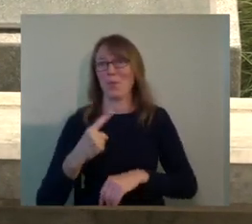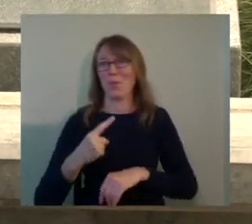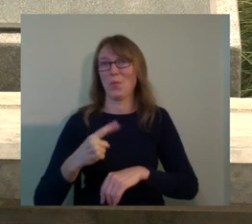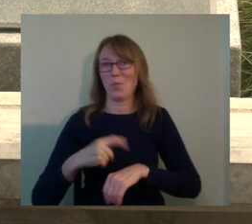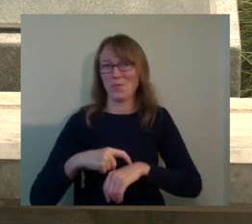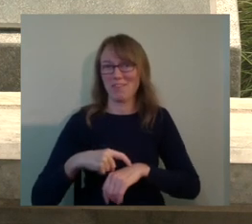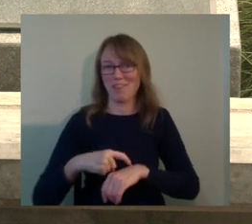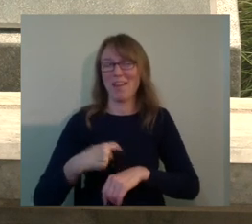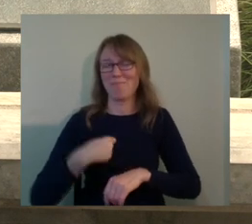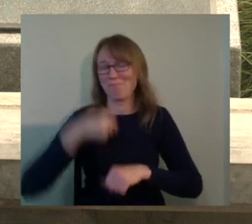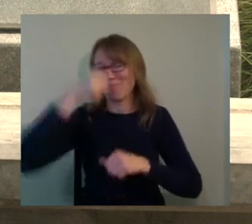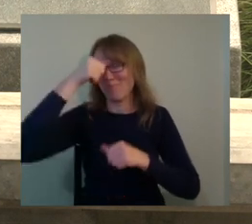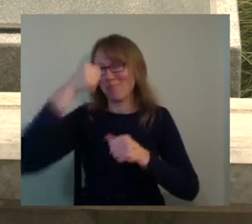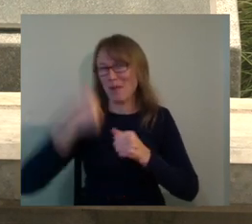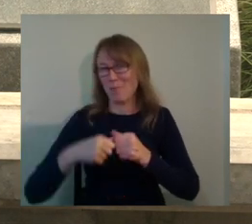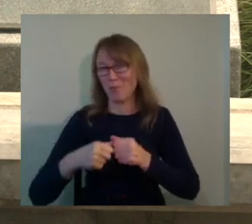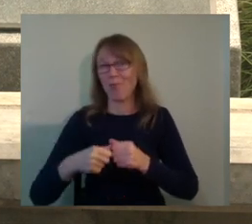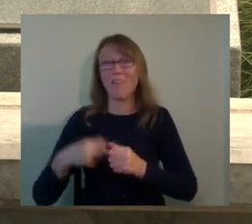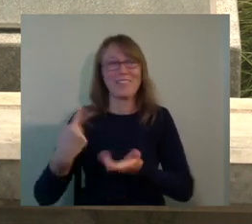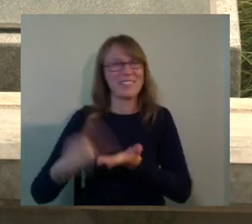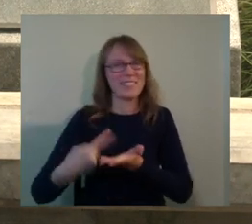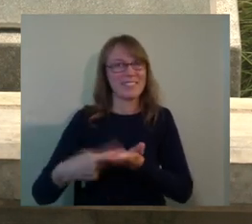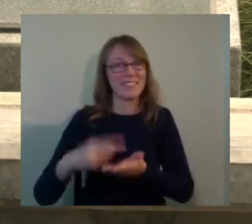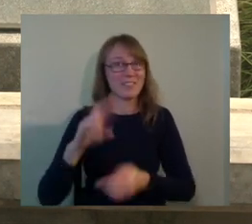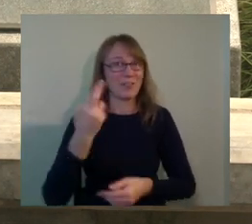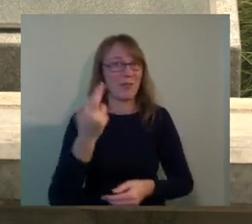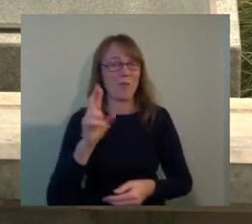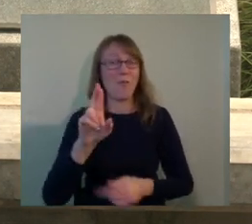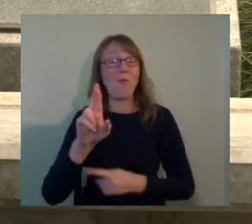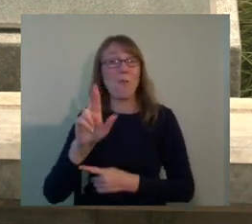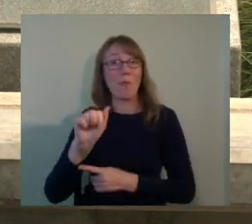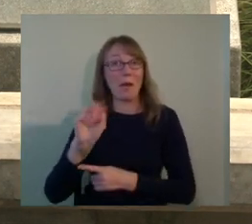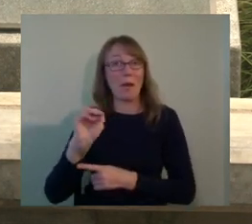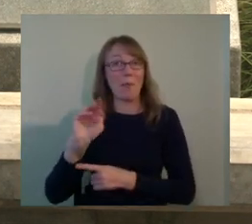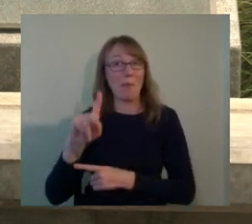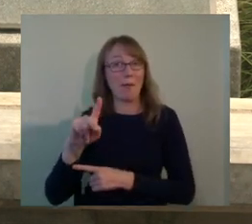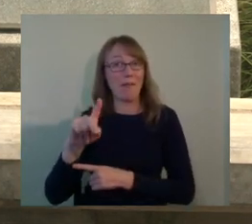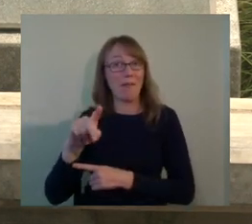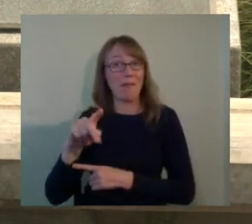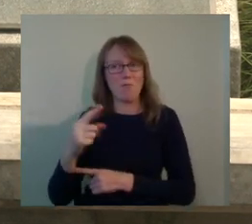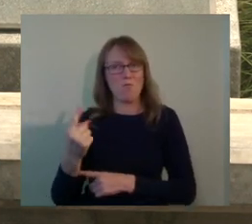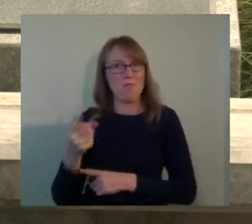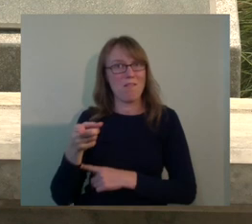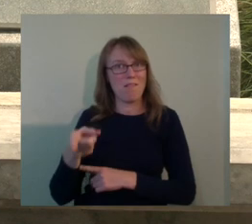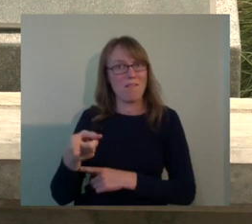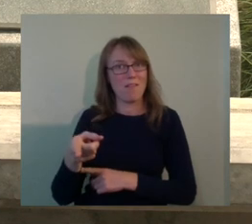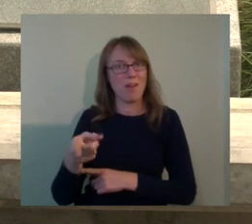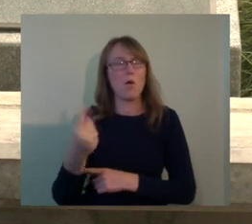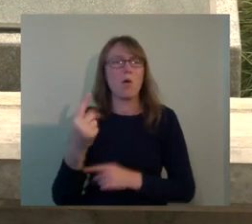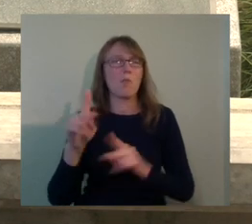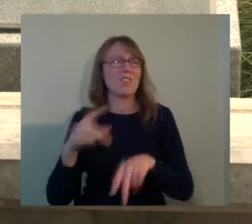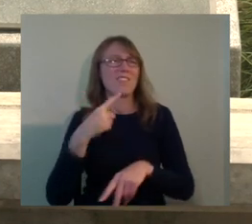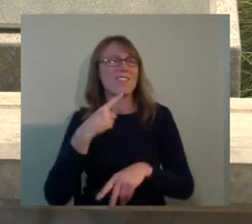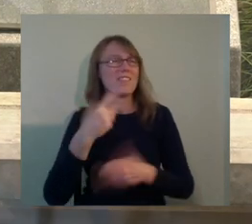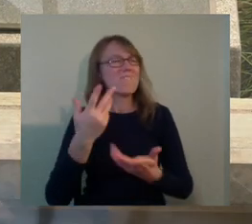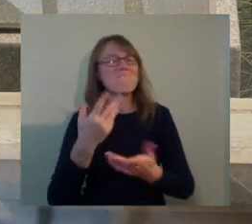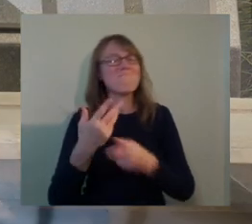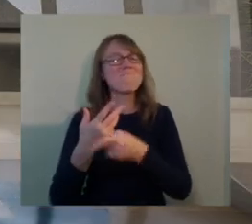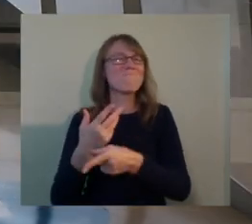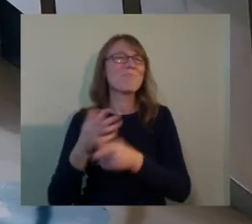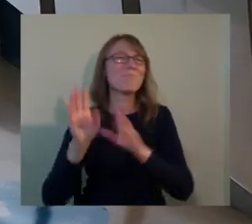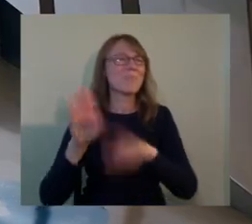particular ramp and somebody had made a solution that maybe what we should just do is close the ramp to everybody